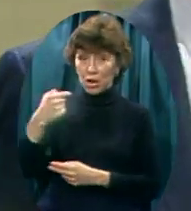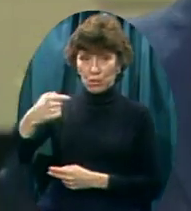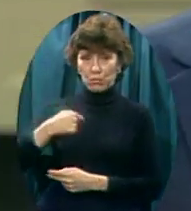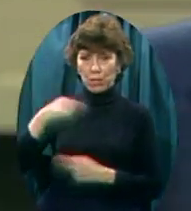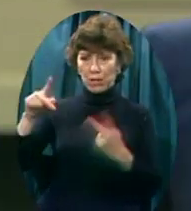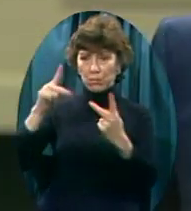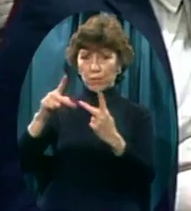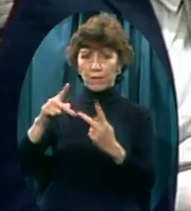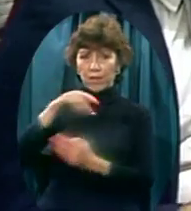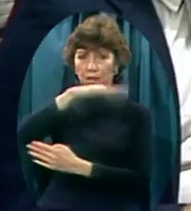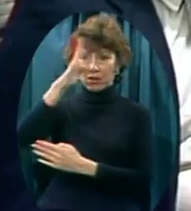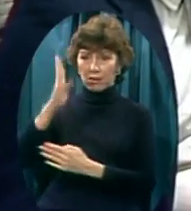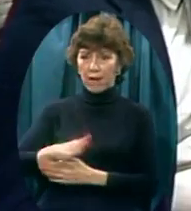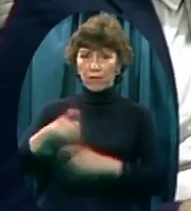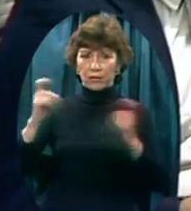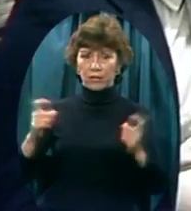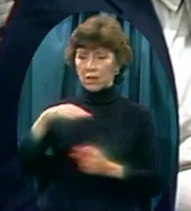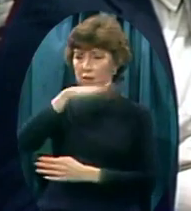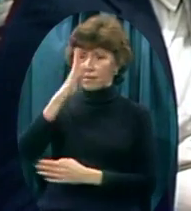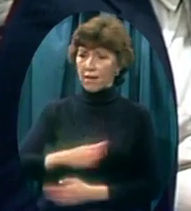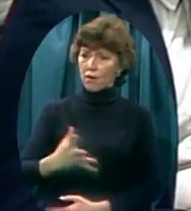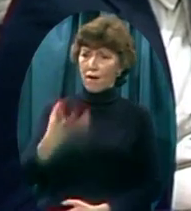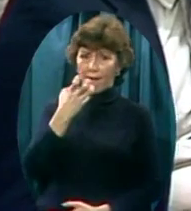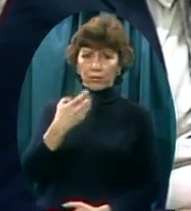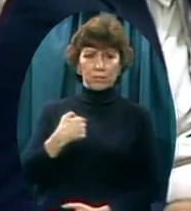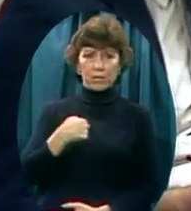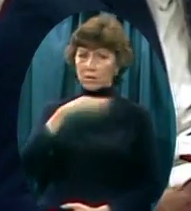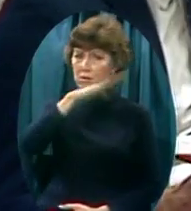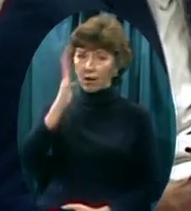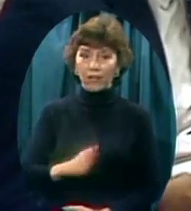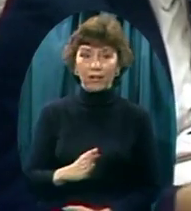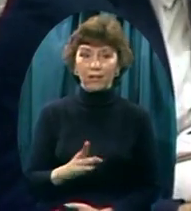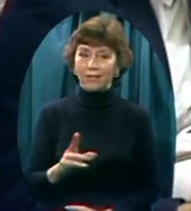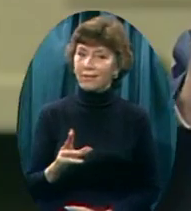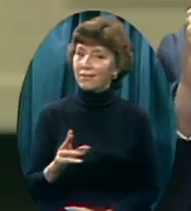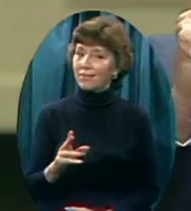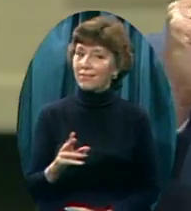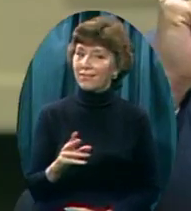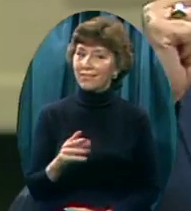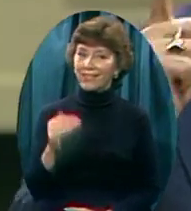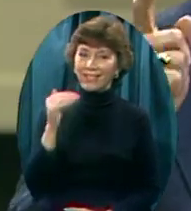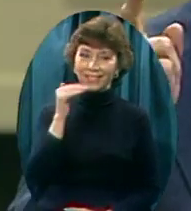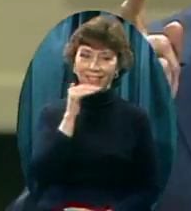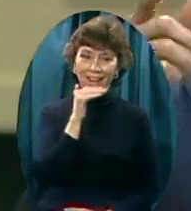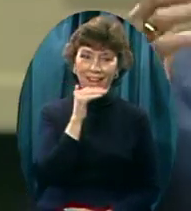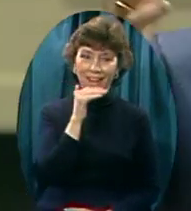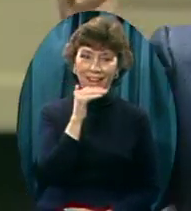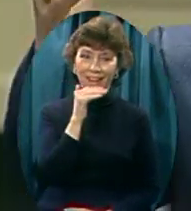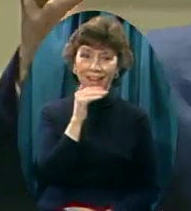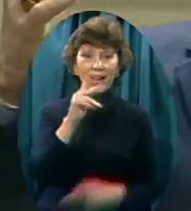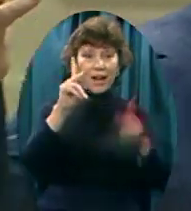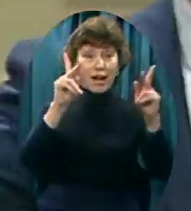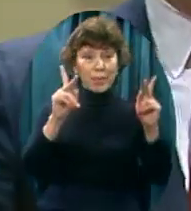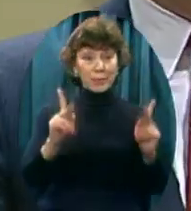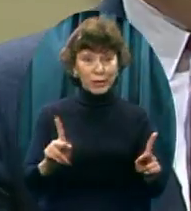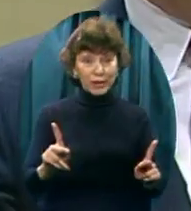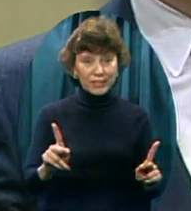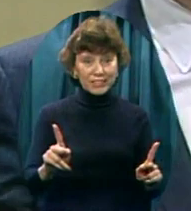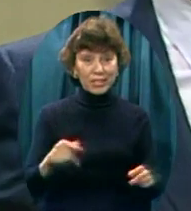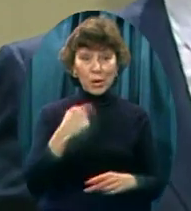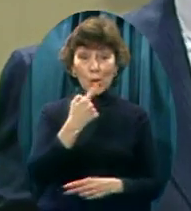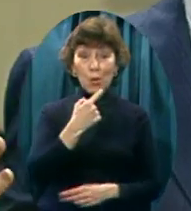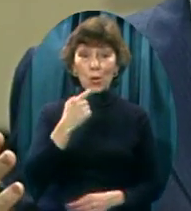I meet people all the time So I've never been angry One time in my life A fella who always smiles When I'm preaching And I look out in the crowd And there's somebody